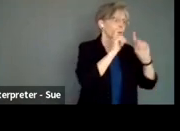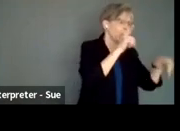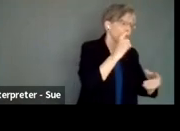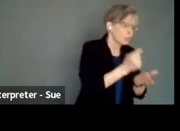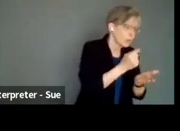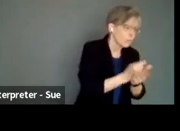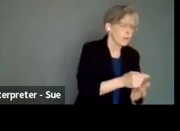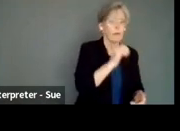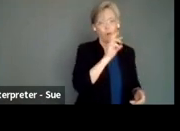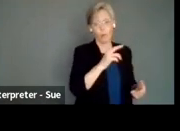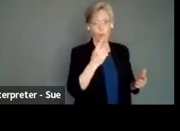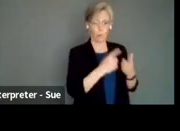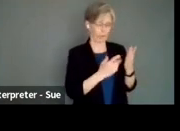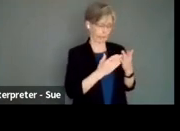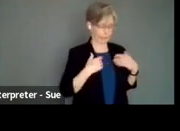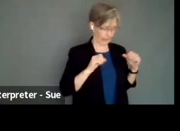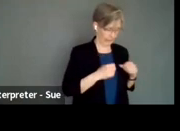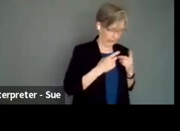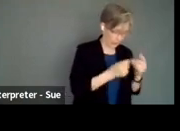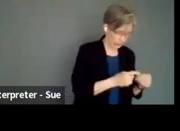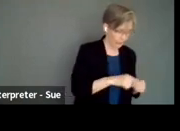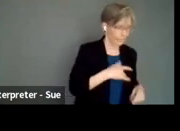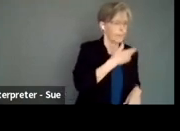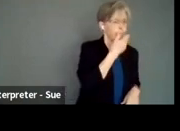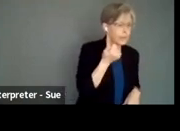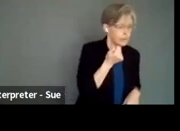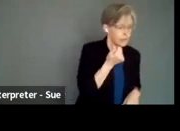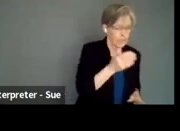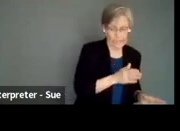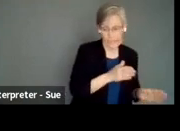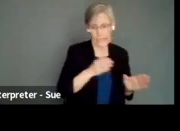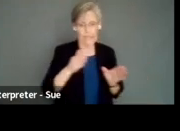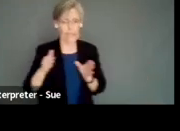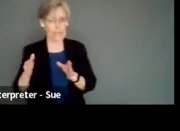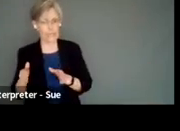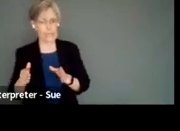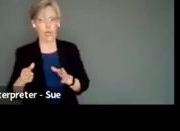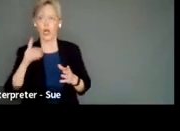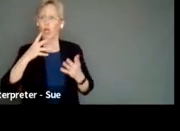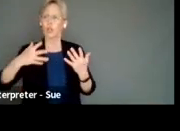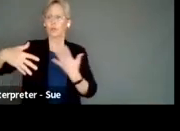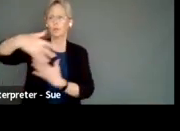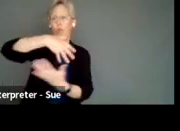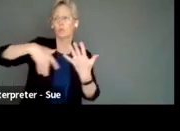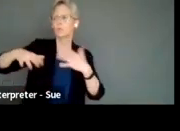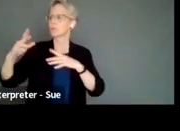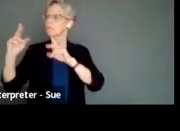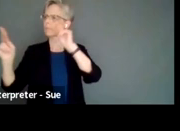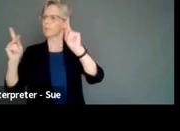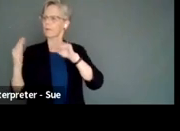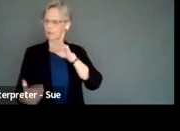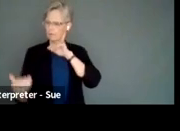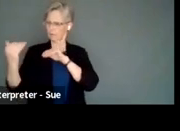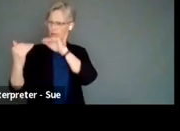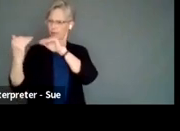what mindfulness things can I do to feel better? In disablement, we also focus on social equality. That will, if we